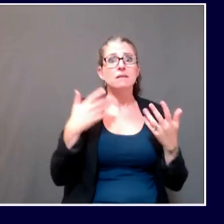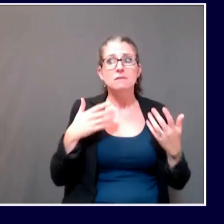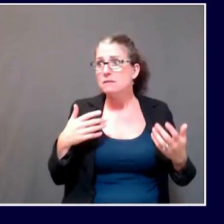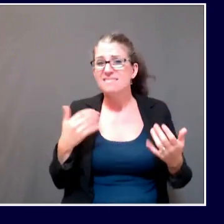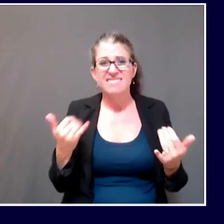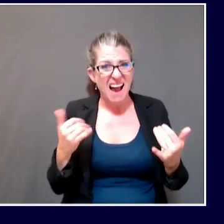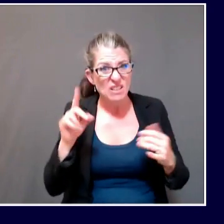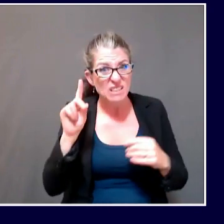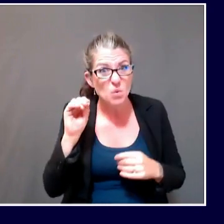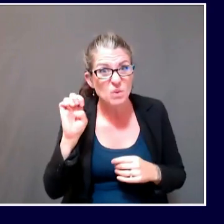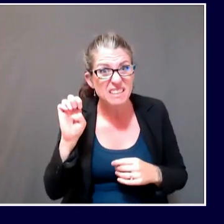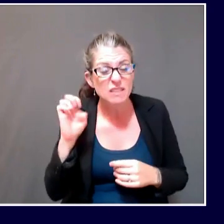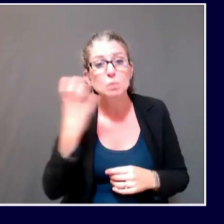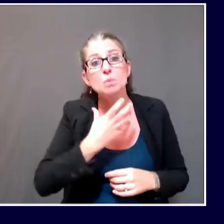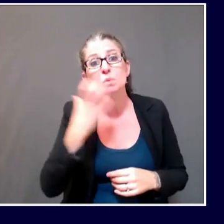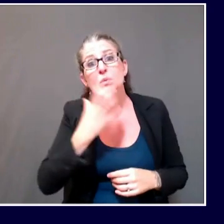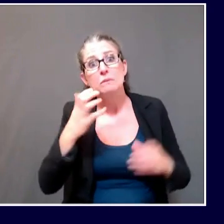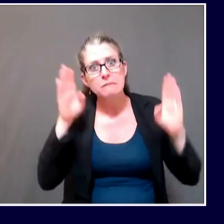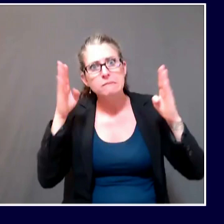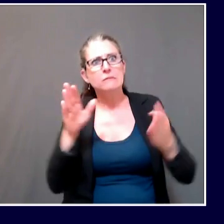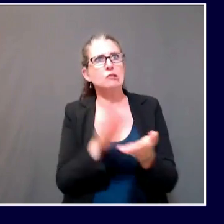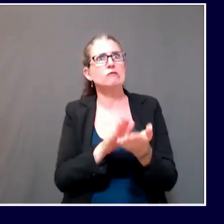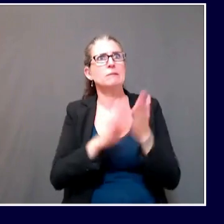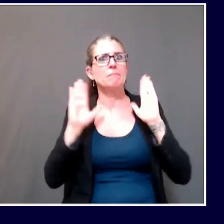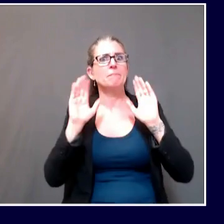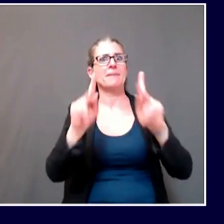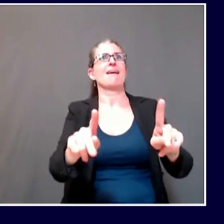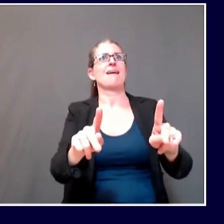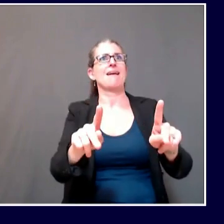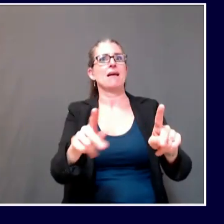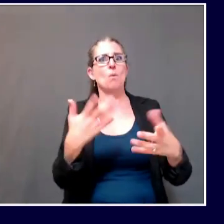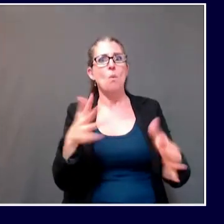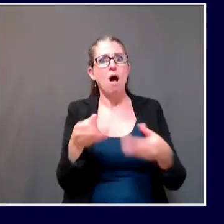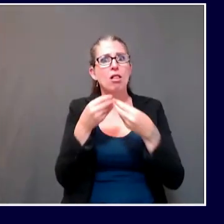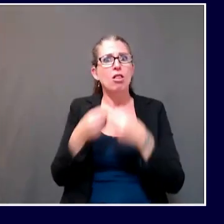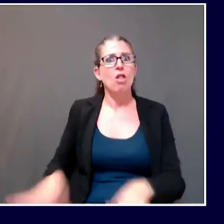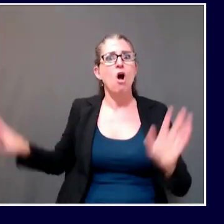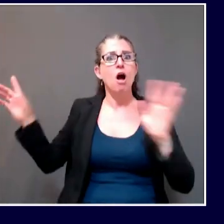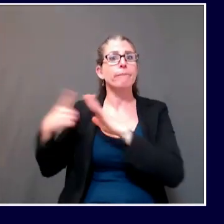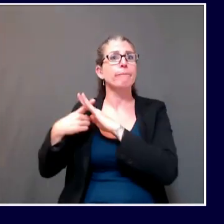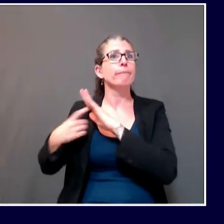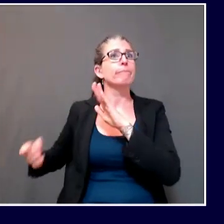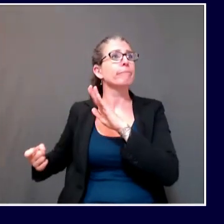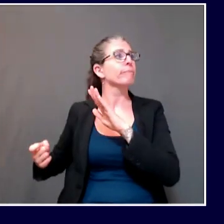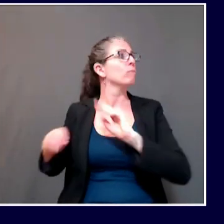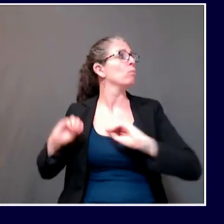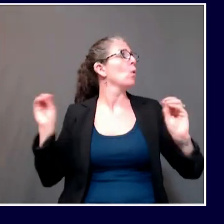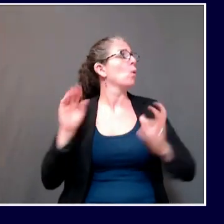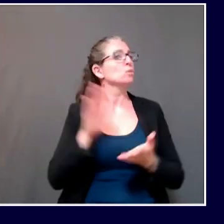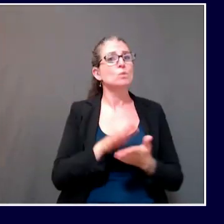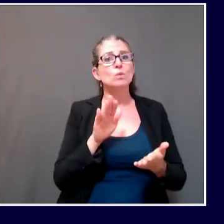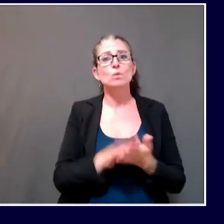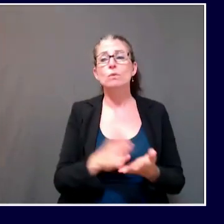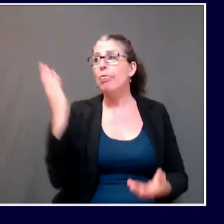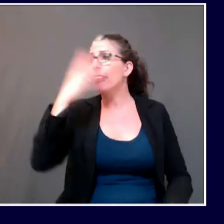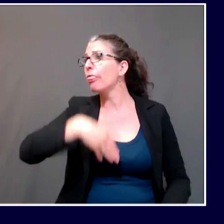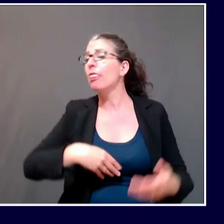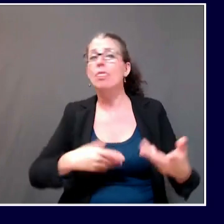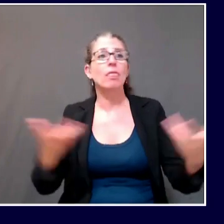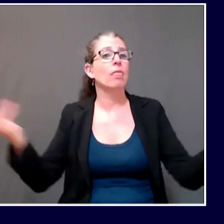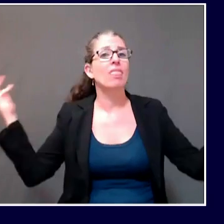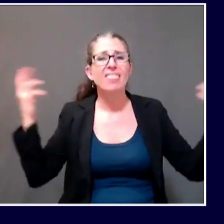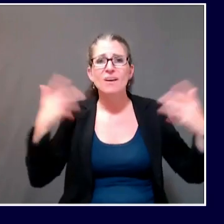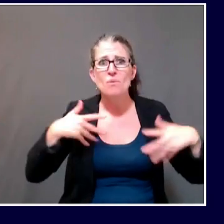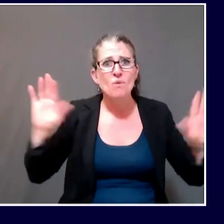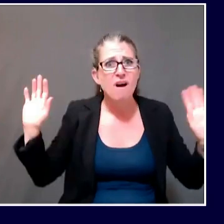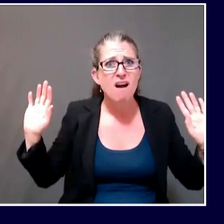lose kids, have them fall through the cracks and fall off that academic cliff that I so, so fear many